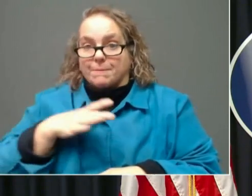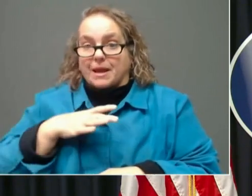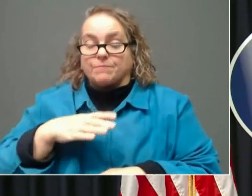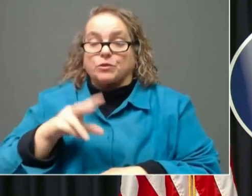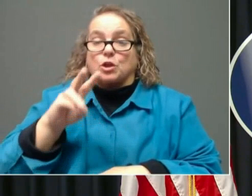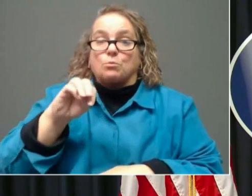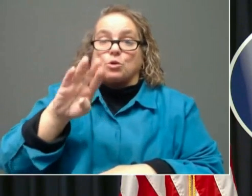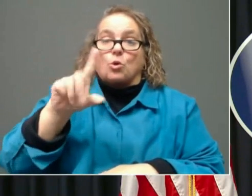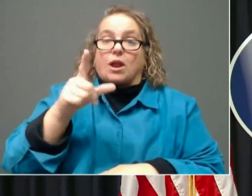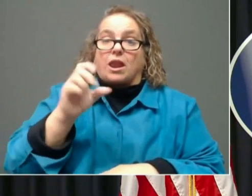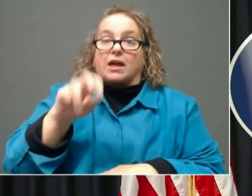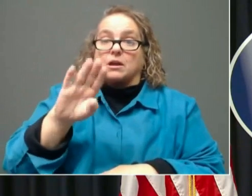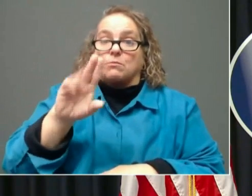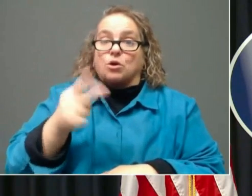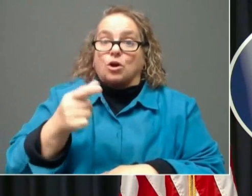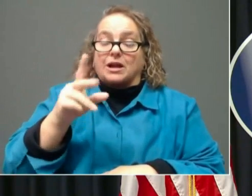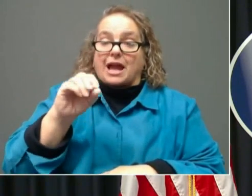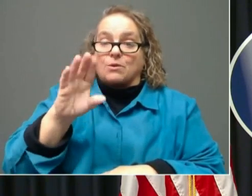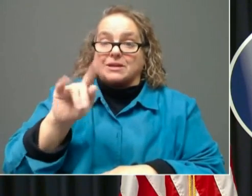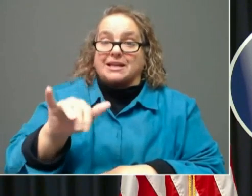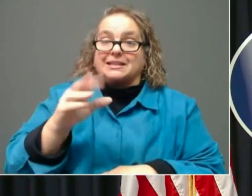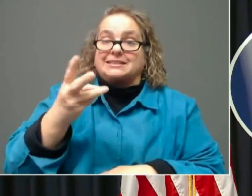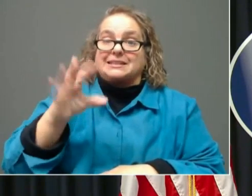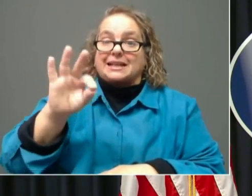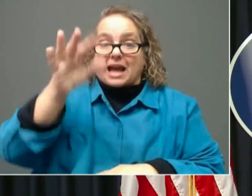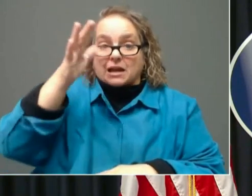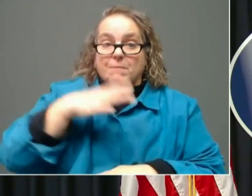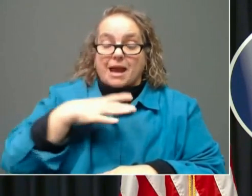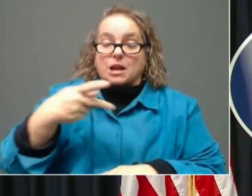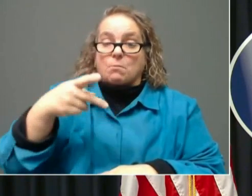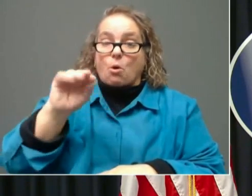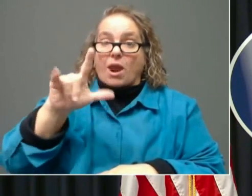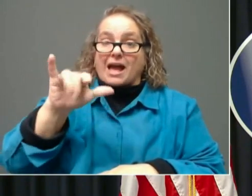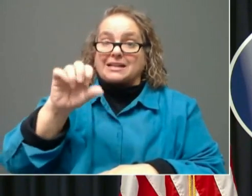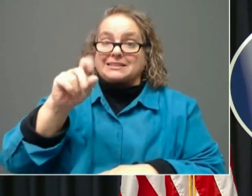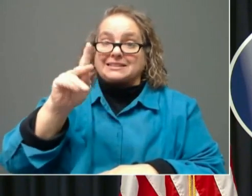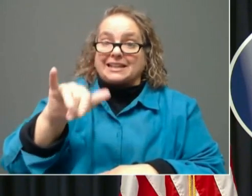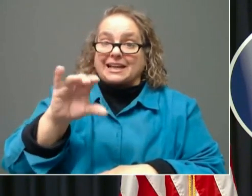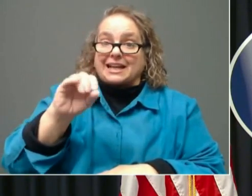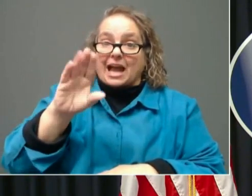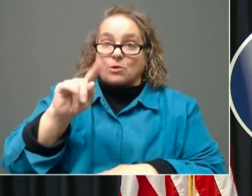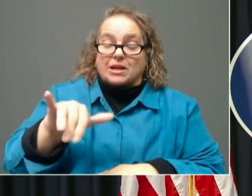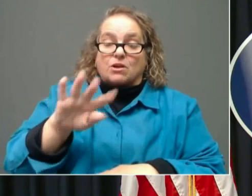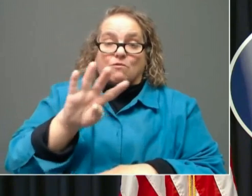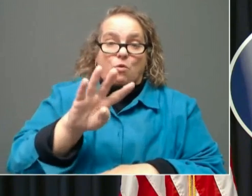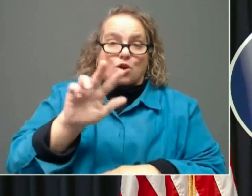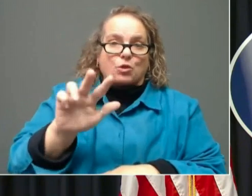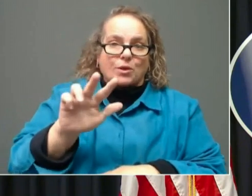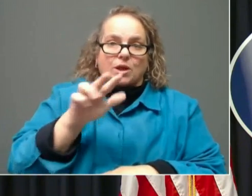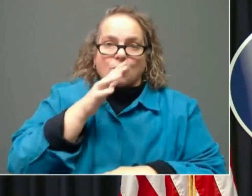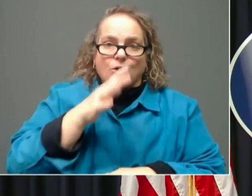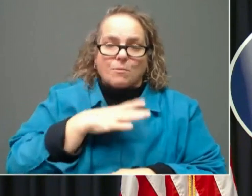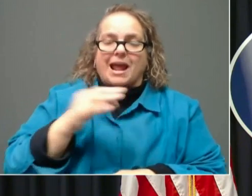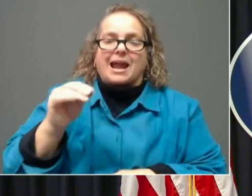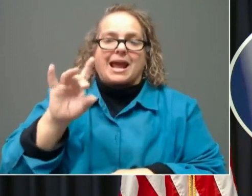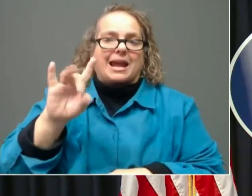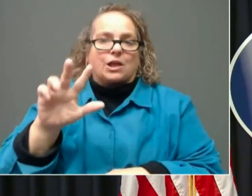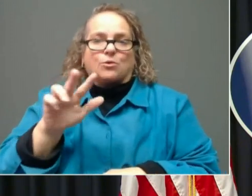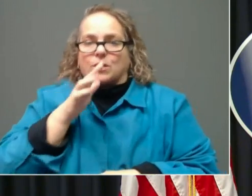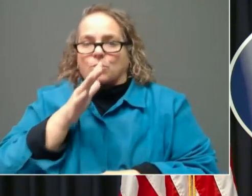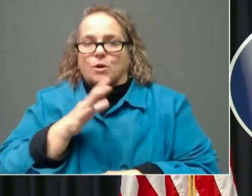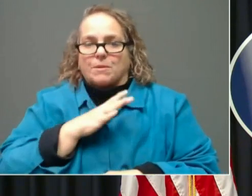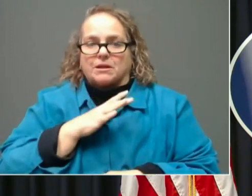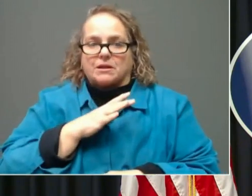-year-old man. And in Pulaski County, a 43-year-old woman and an 83-year-old woman. 22